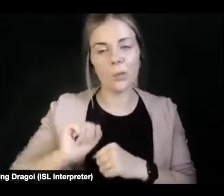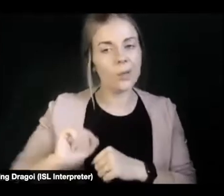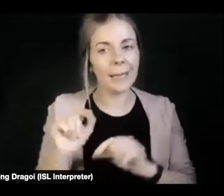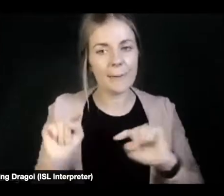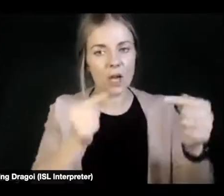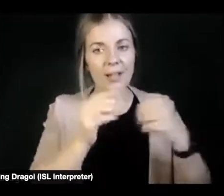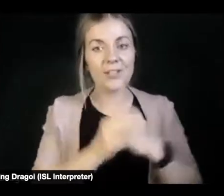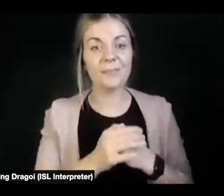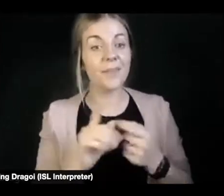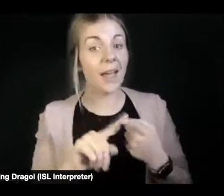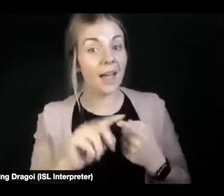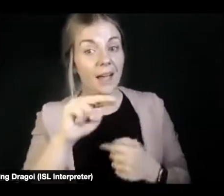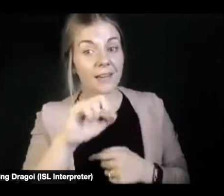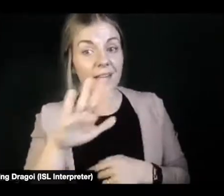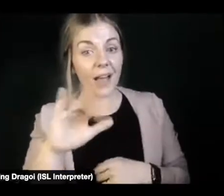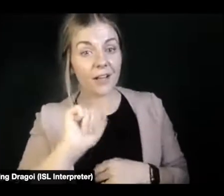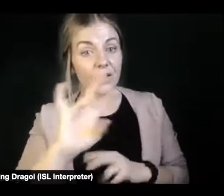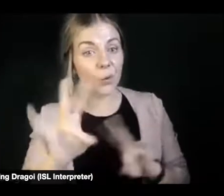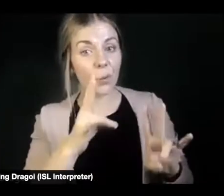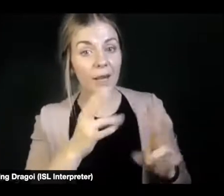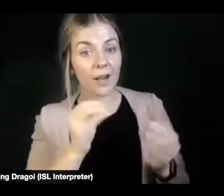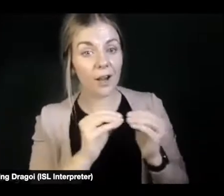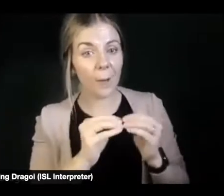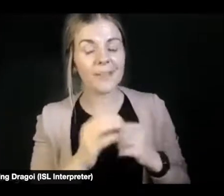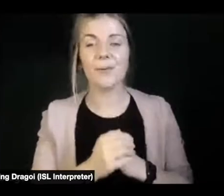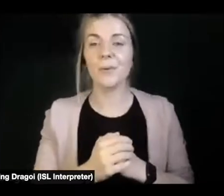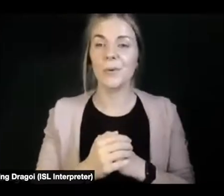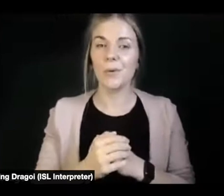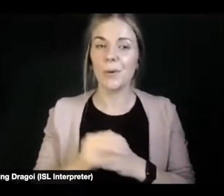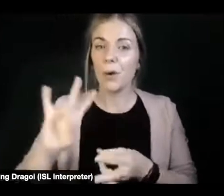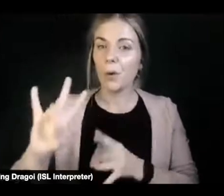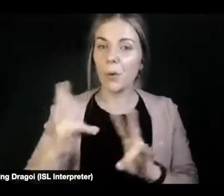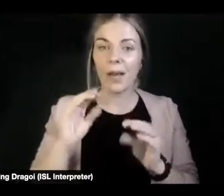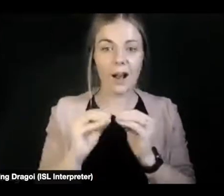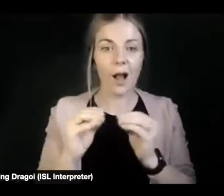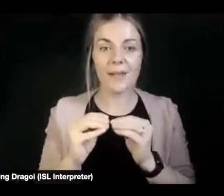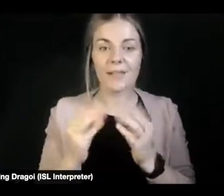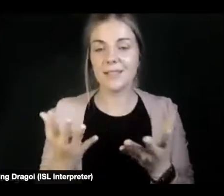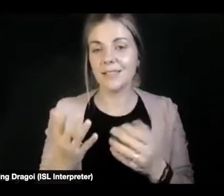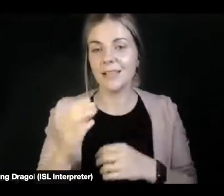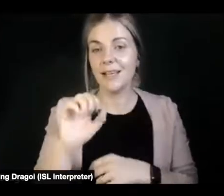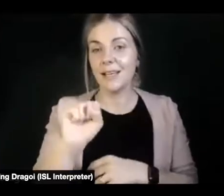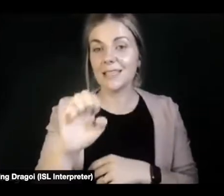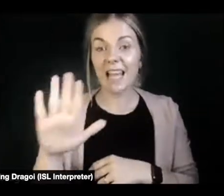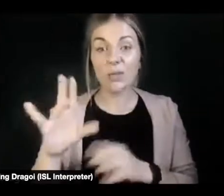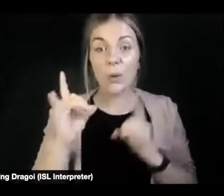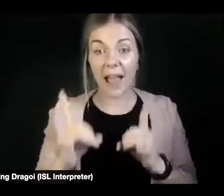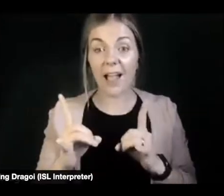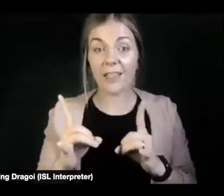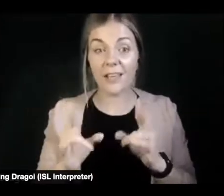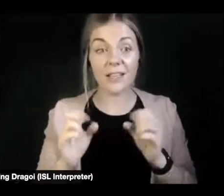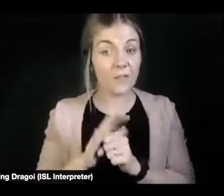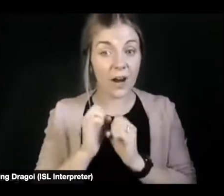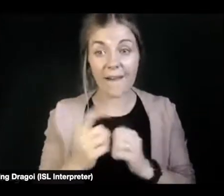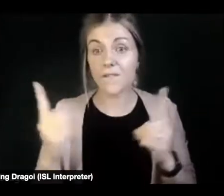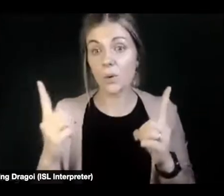I love your quick response. Very quick response. It would be that sexual health is a right for everybody and that we